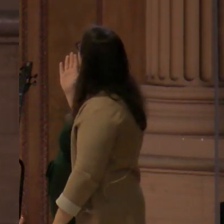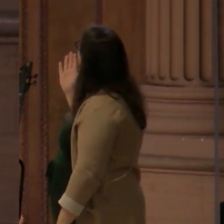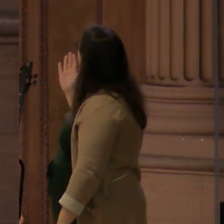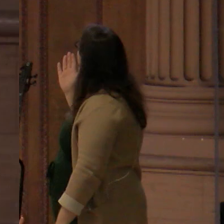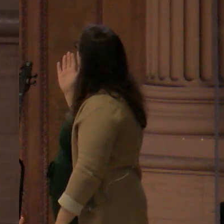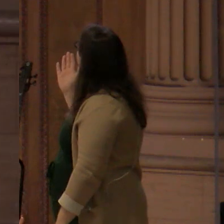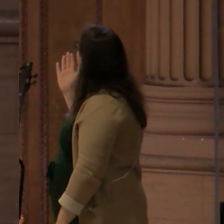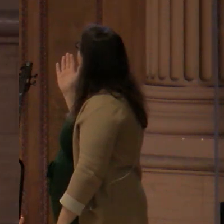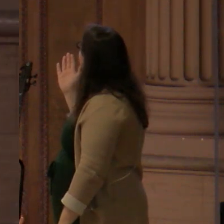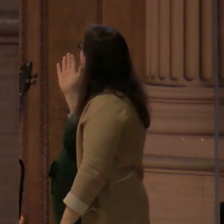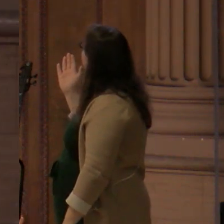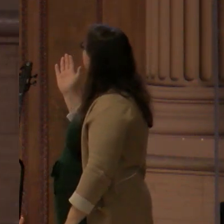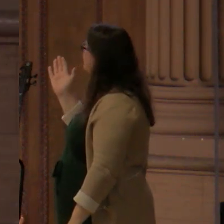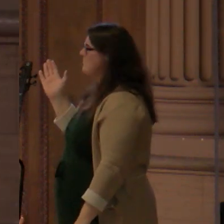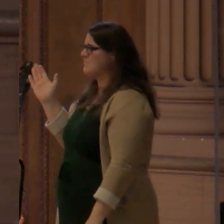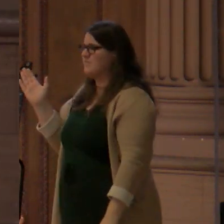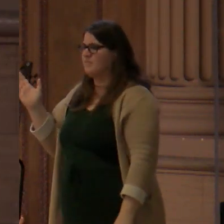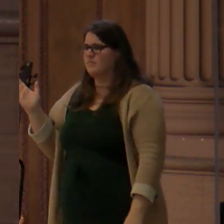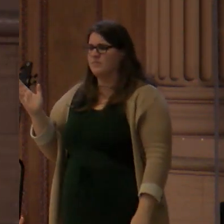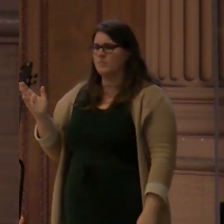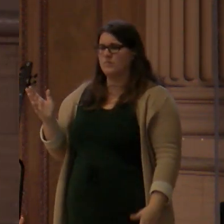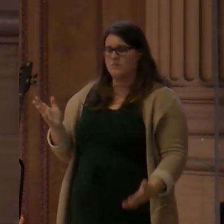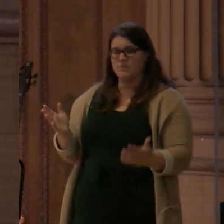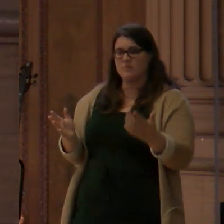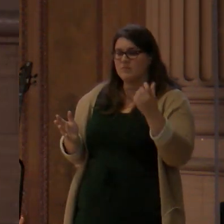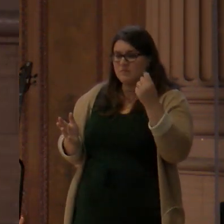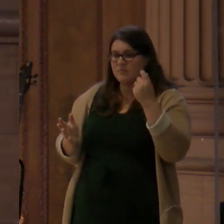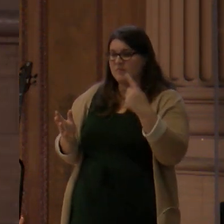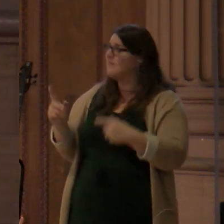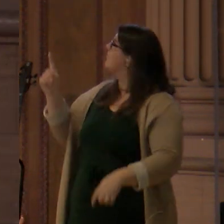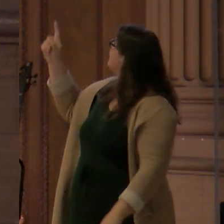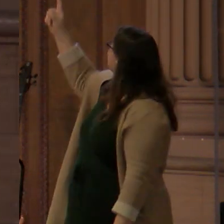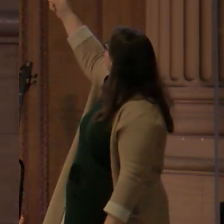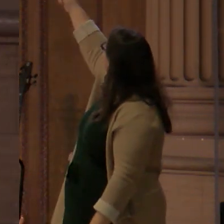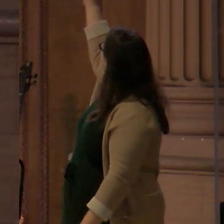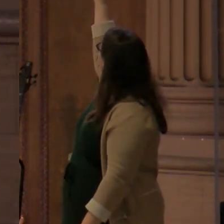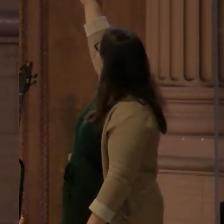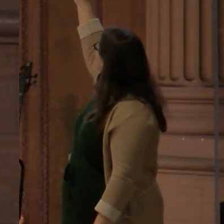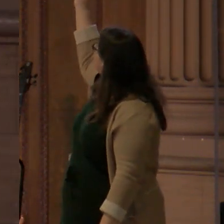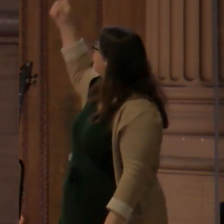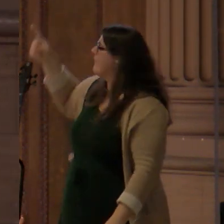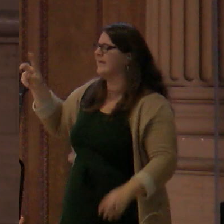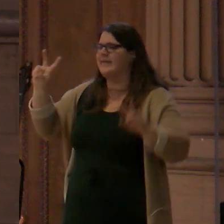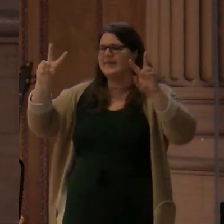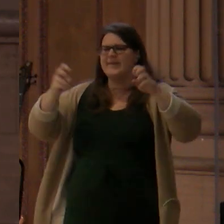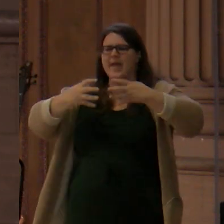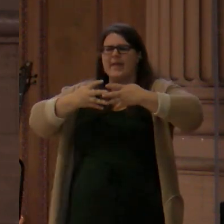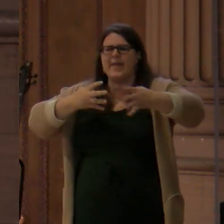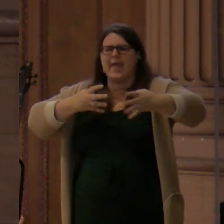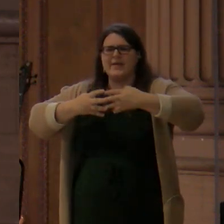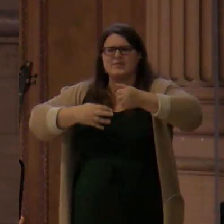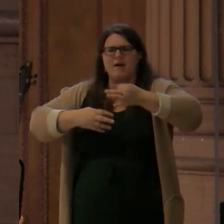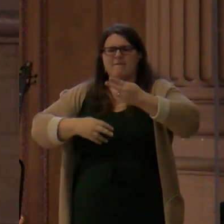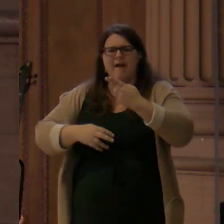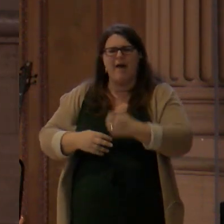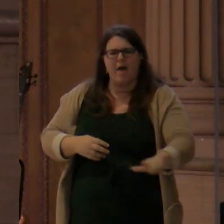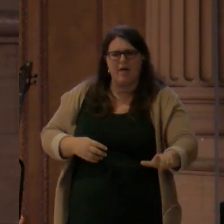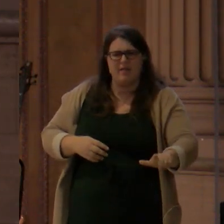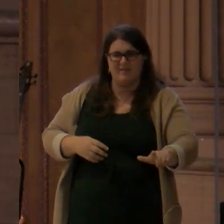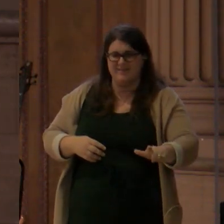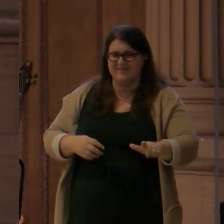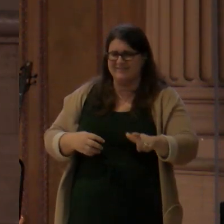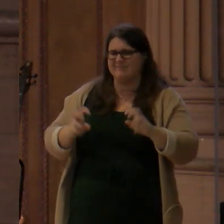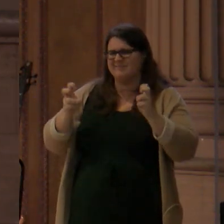it. What's he saying? There's an enemy. There's a battle. There's hostility. But the enemy won't prevail.